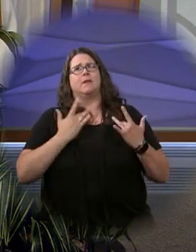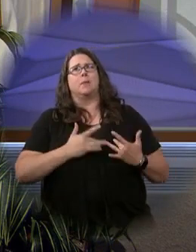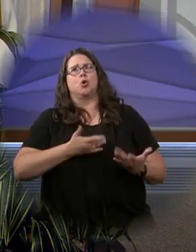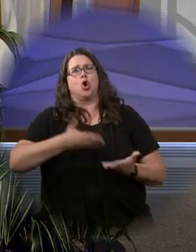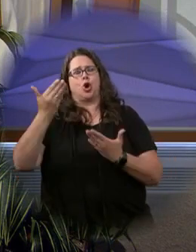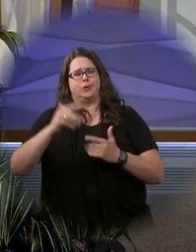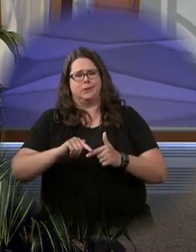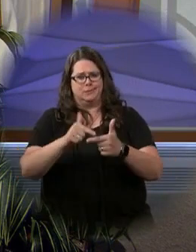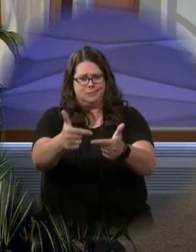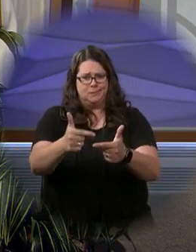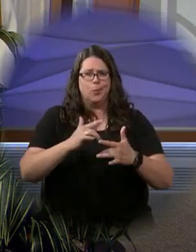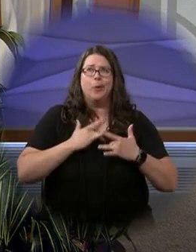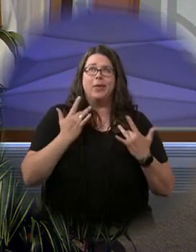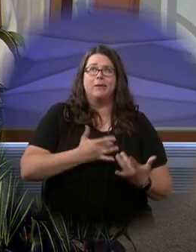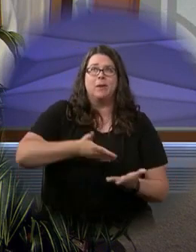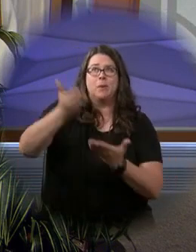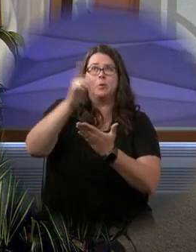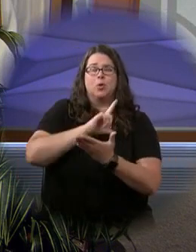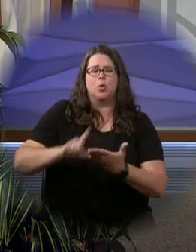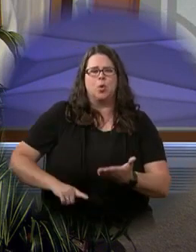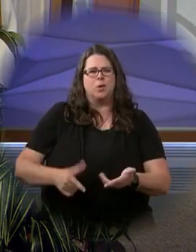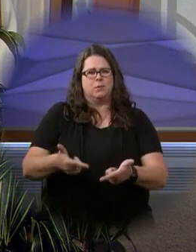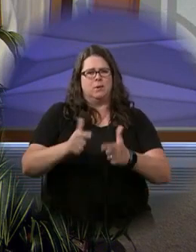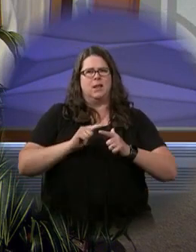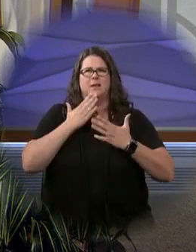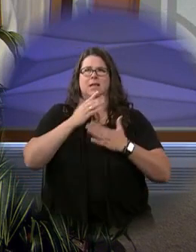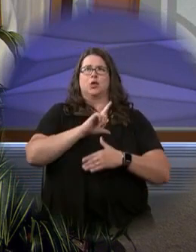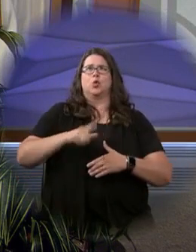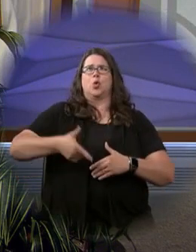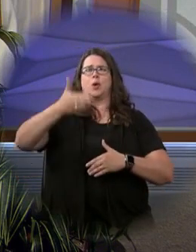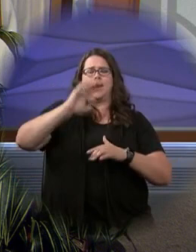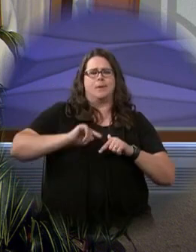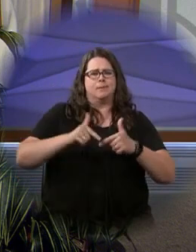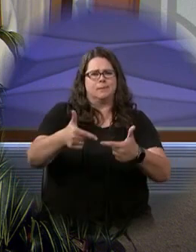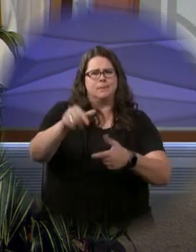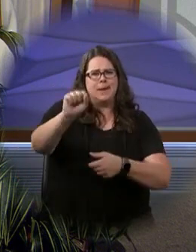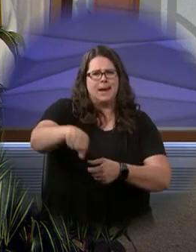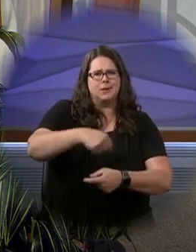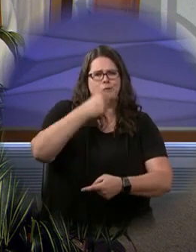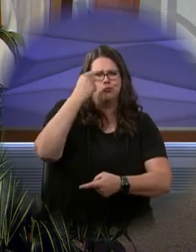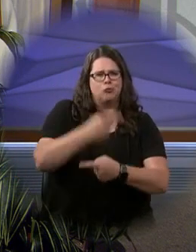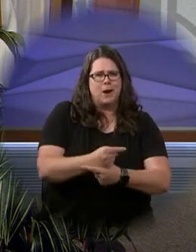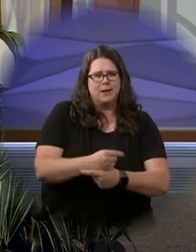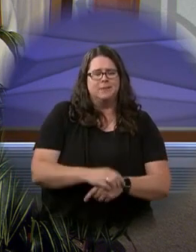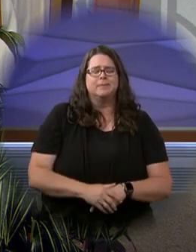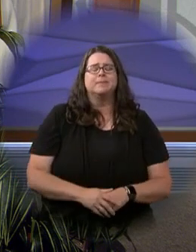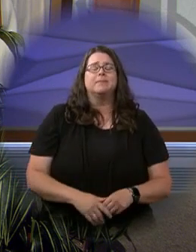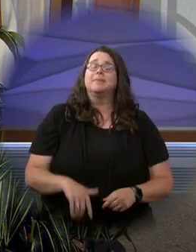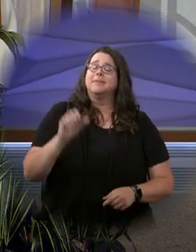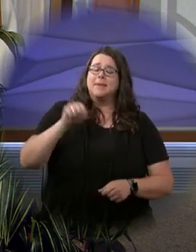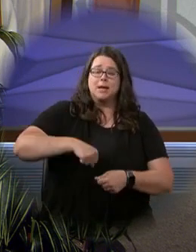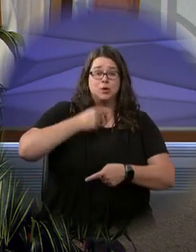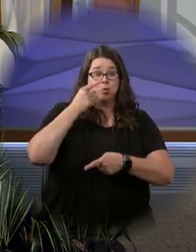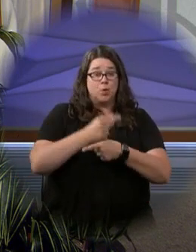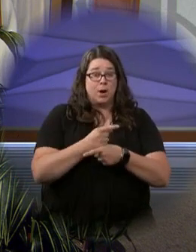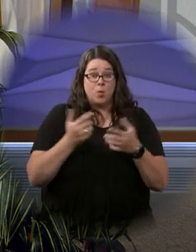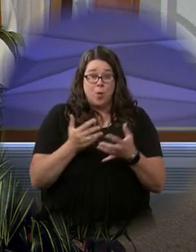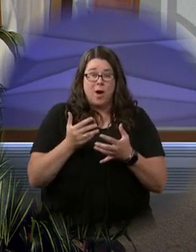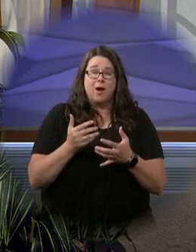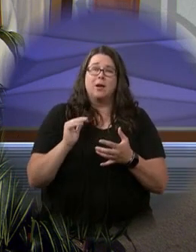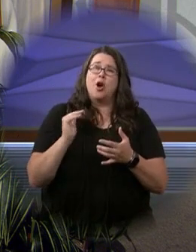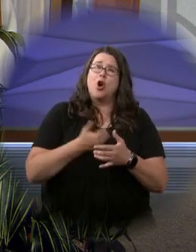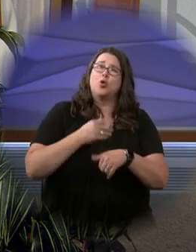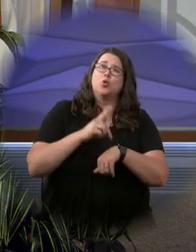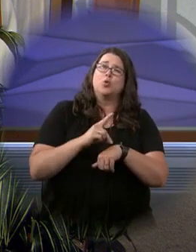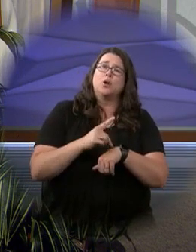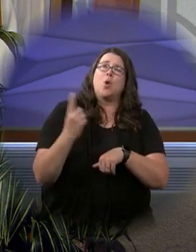your hearts. We lift them up to the Lord. Let us give thanks to the Lord, our God. It is right and just. It is truly right and